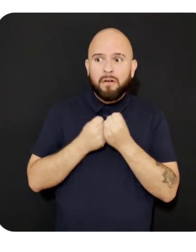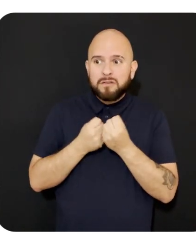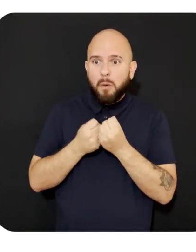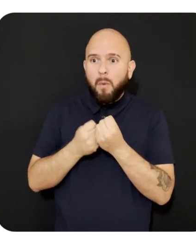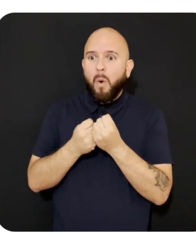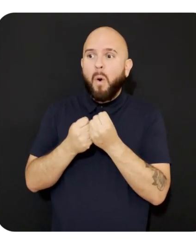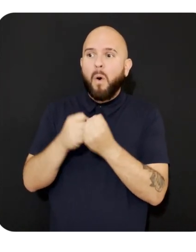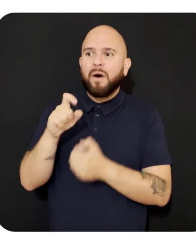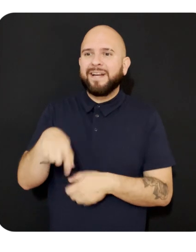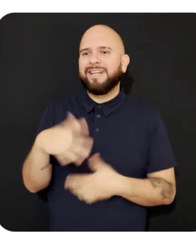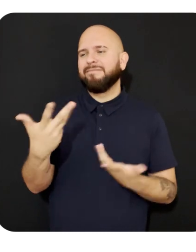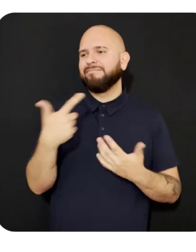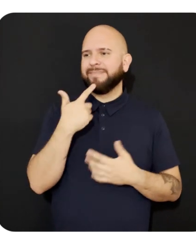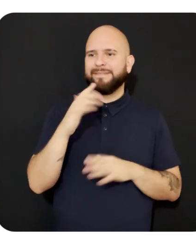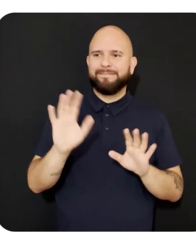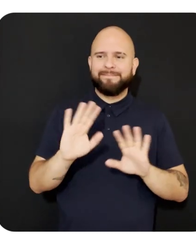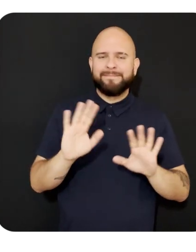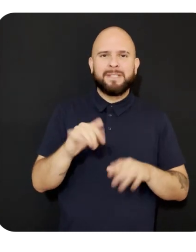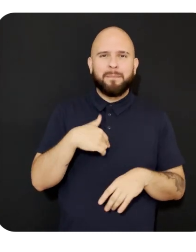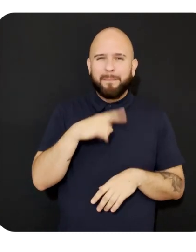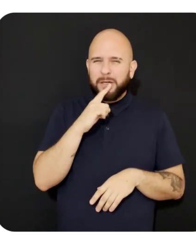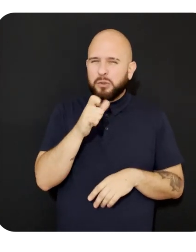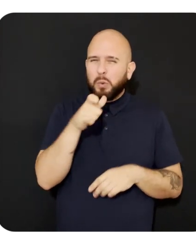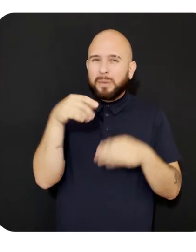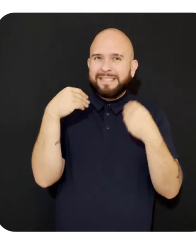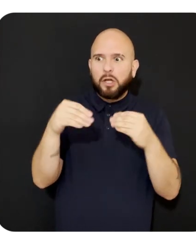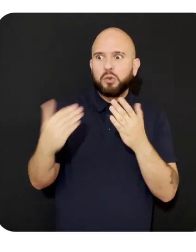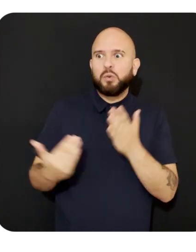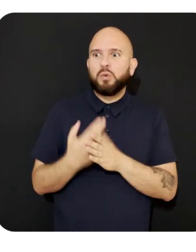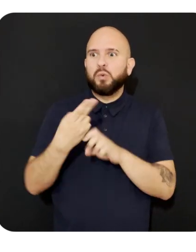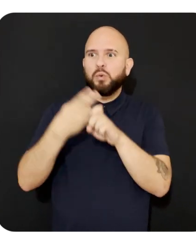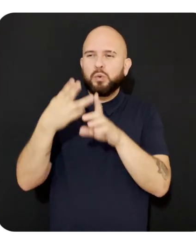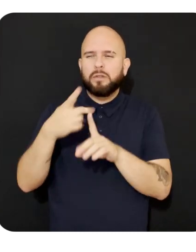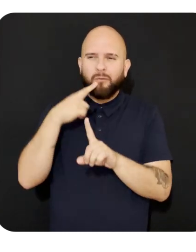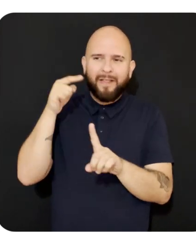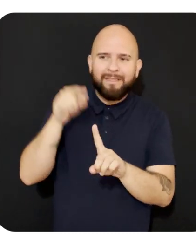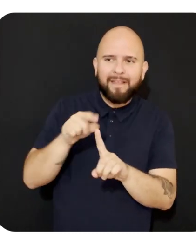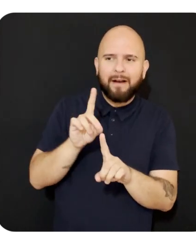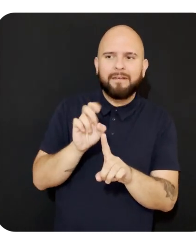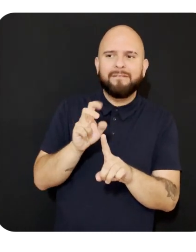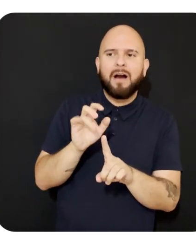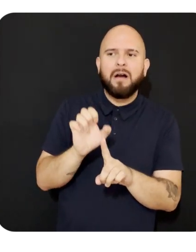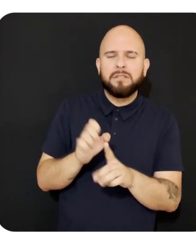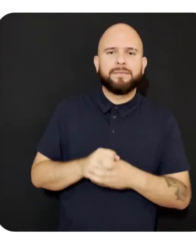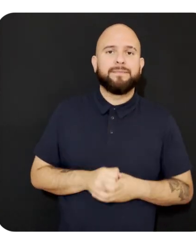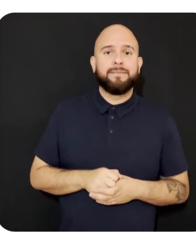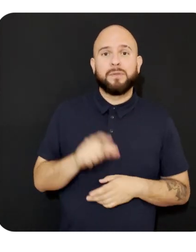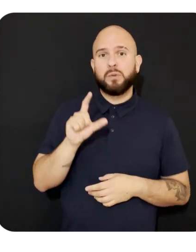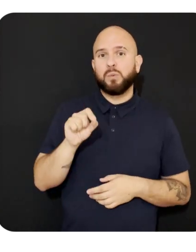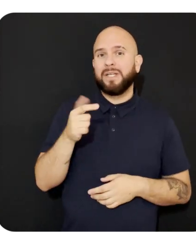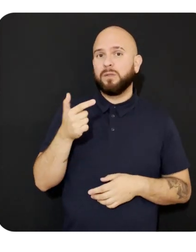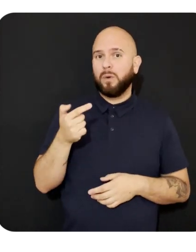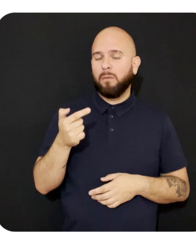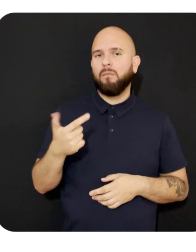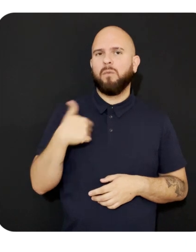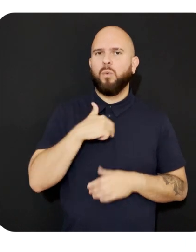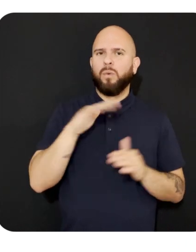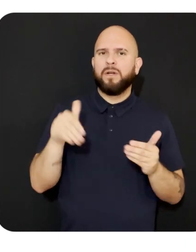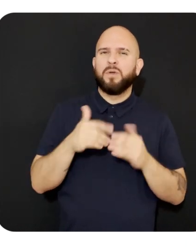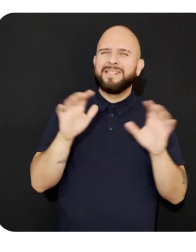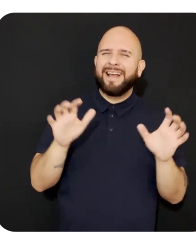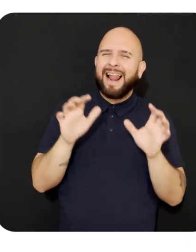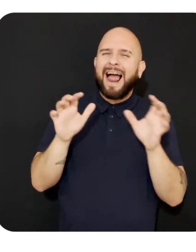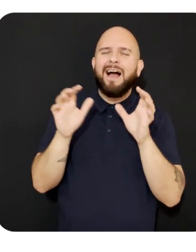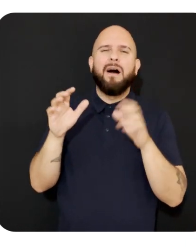ensuring you don't sell the app to new users on certain devices. In 2021, we introduced cloud backups